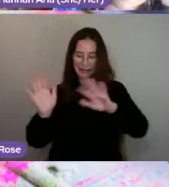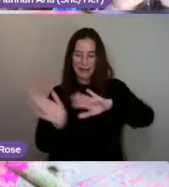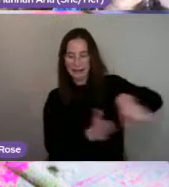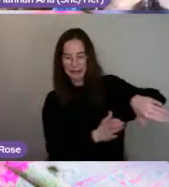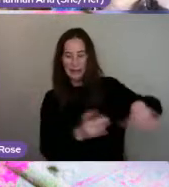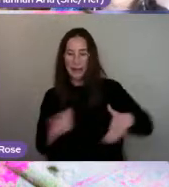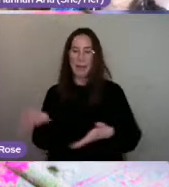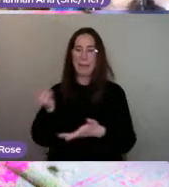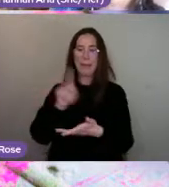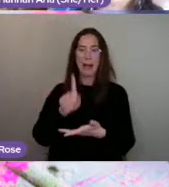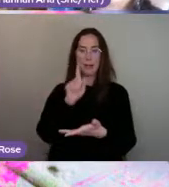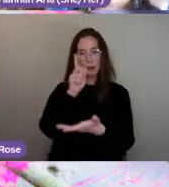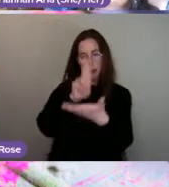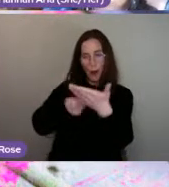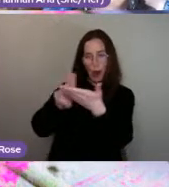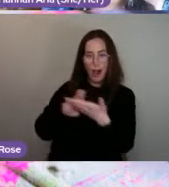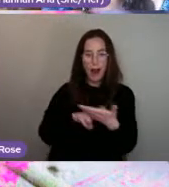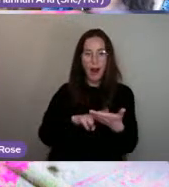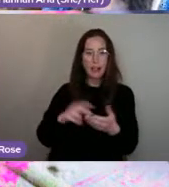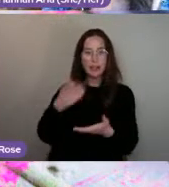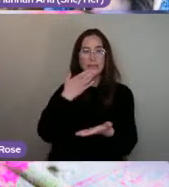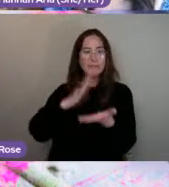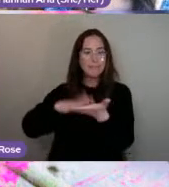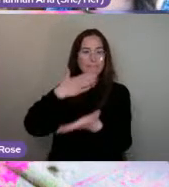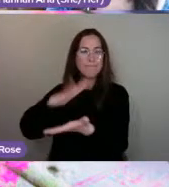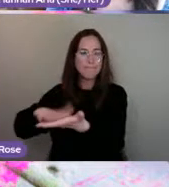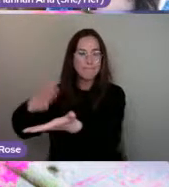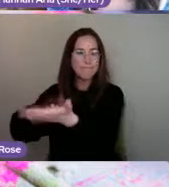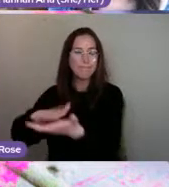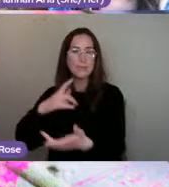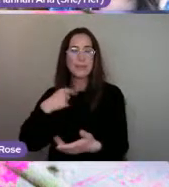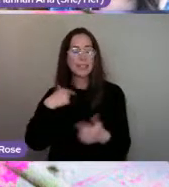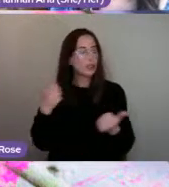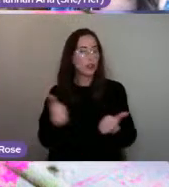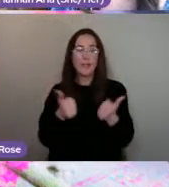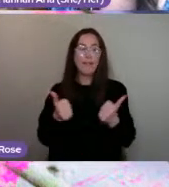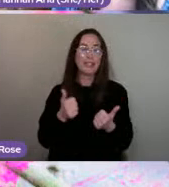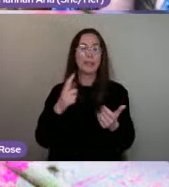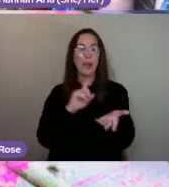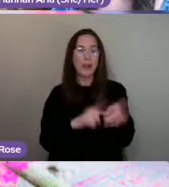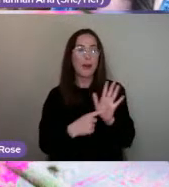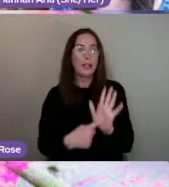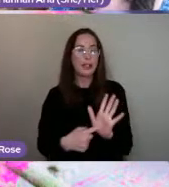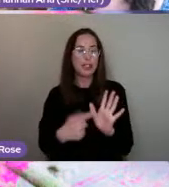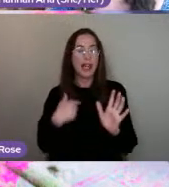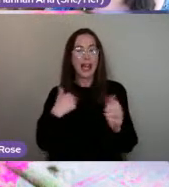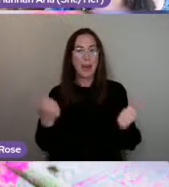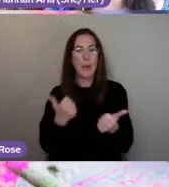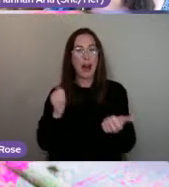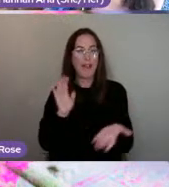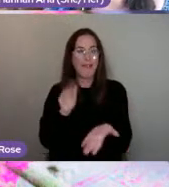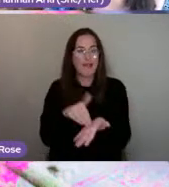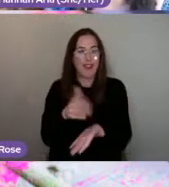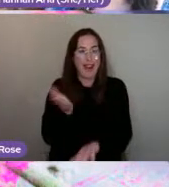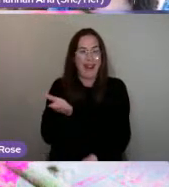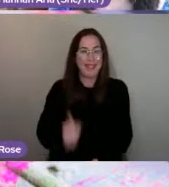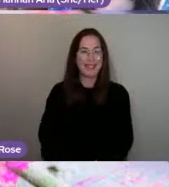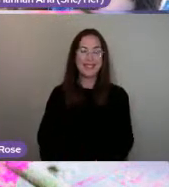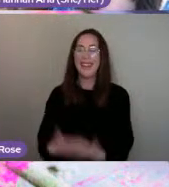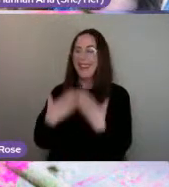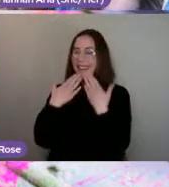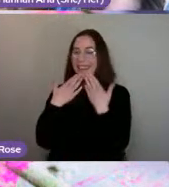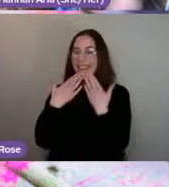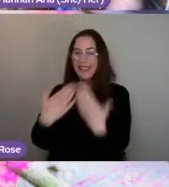unfinished, but I thought I'd share where I'm at. Brilliant. Well, thank you, Katie. And it is great to have you with us again.